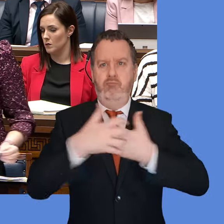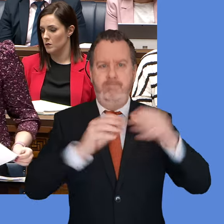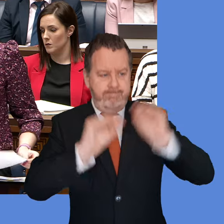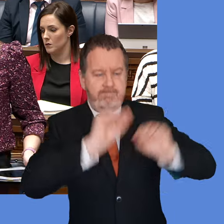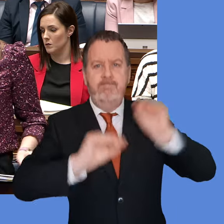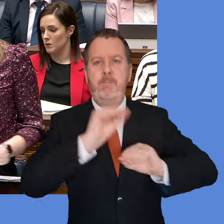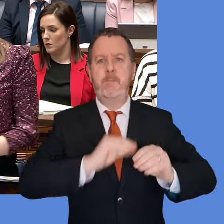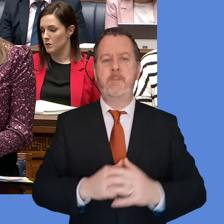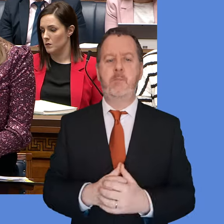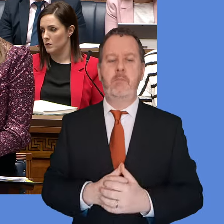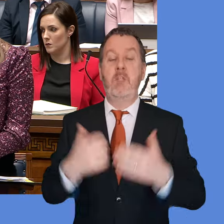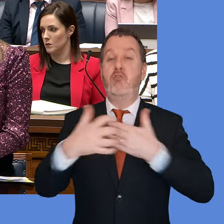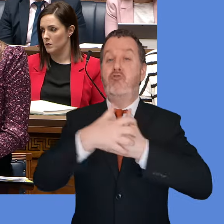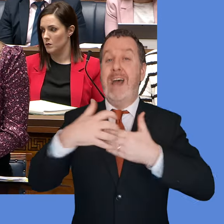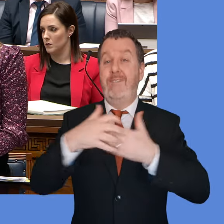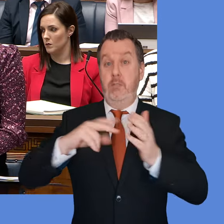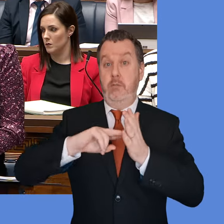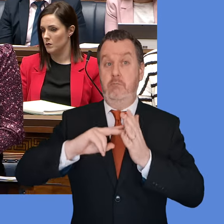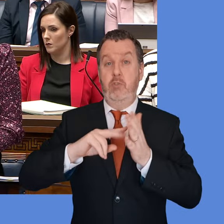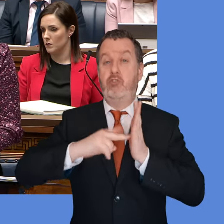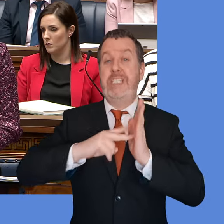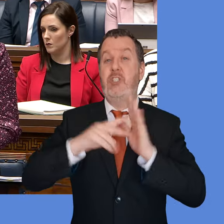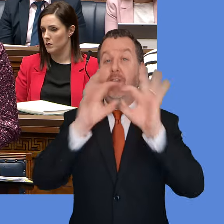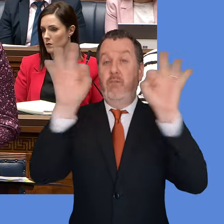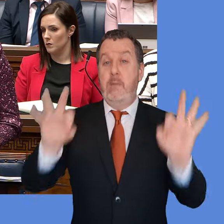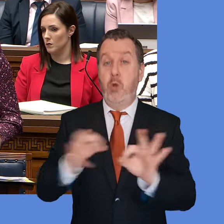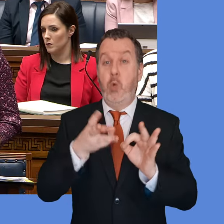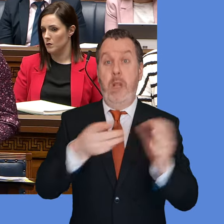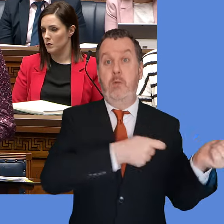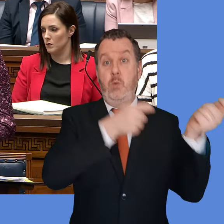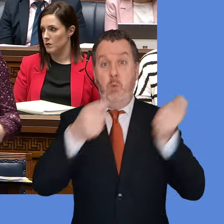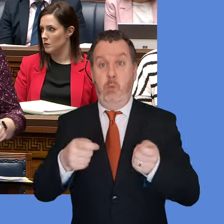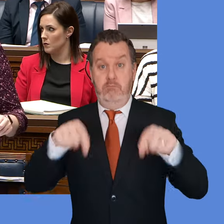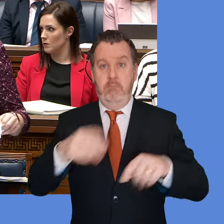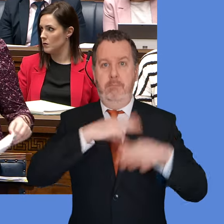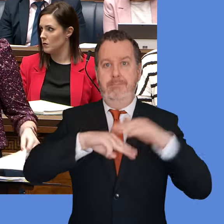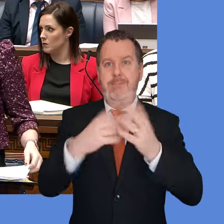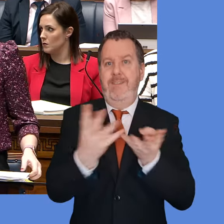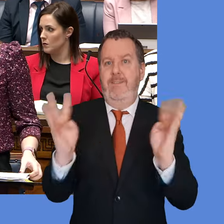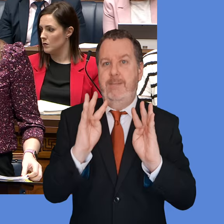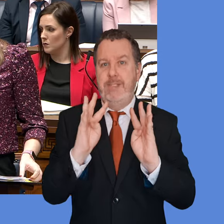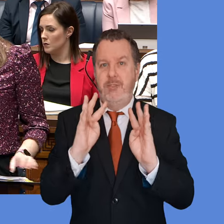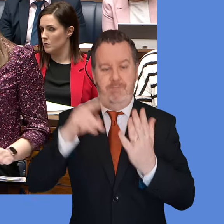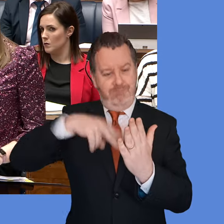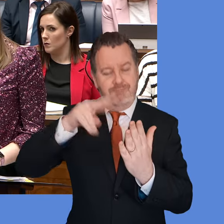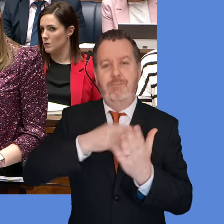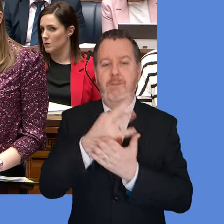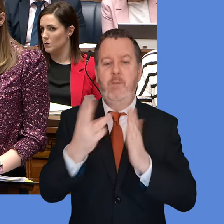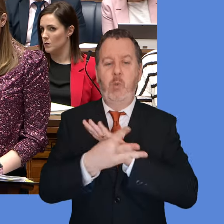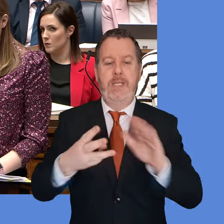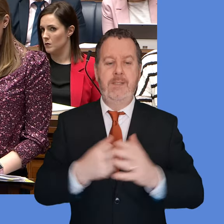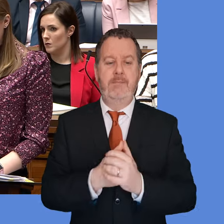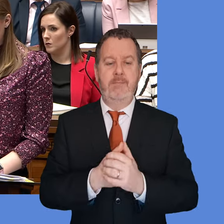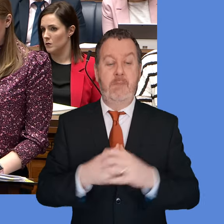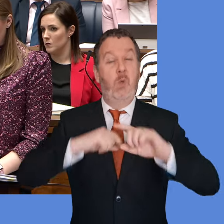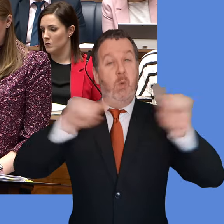The draft strategic framework is expected to be submitted for executive consideration and approval in coming weeks. Just also to say that we recognise